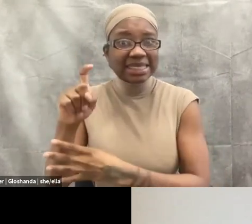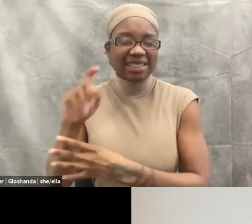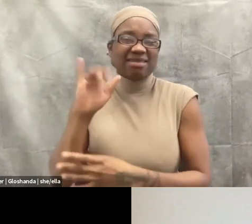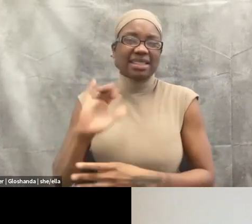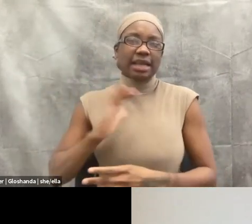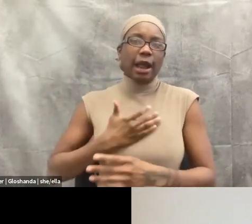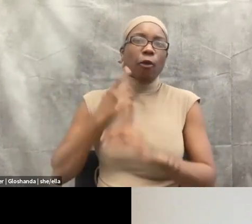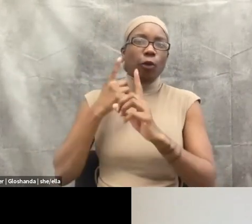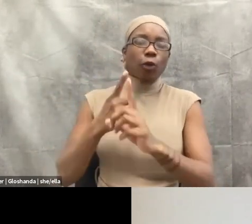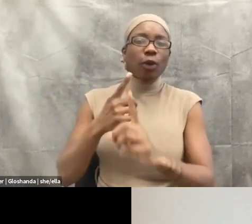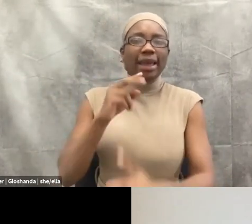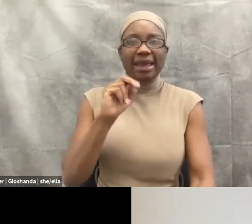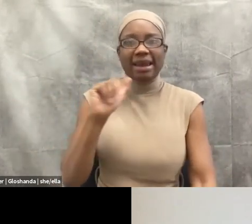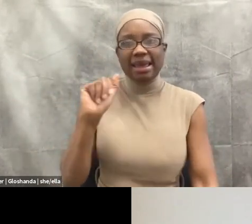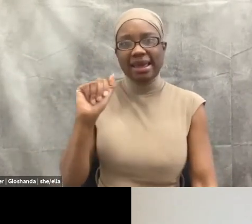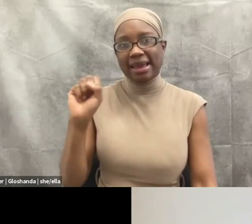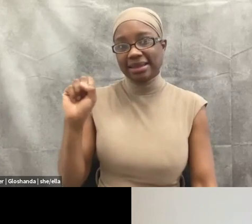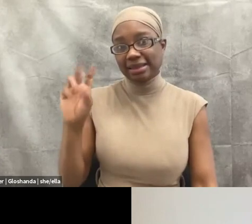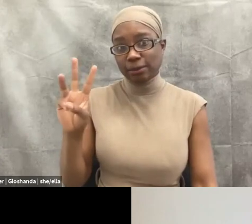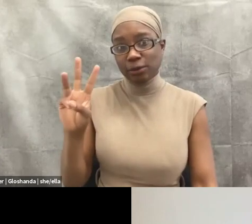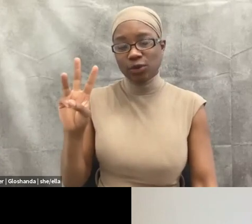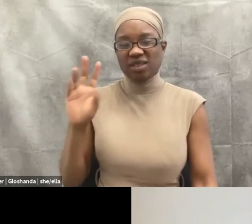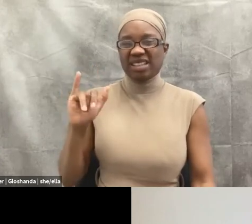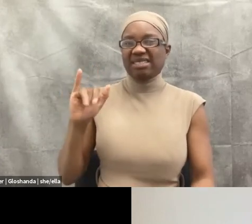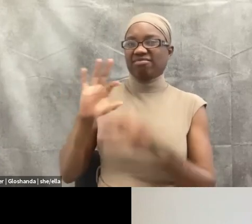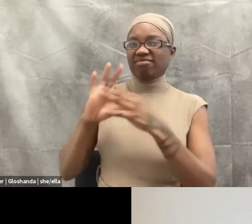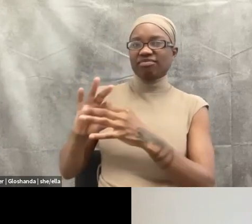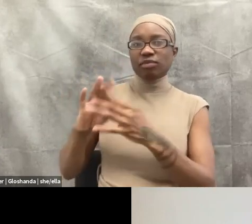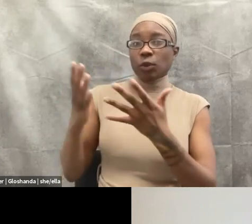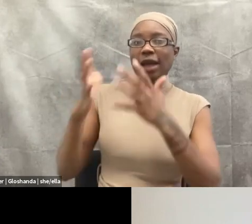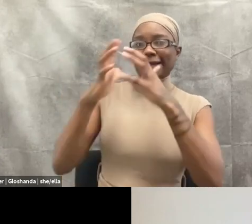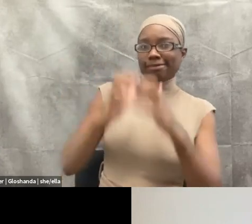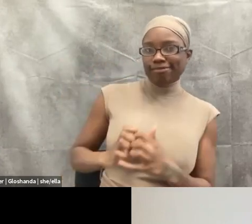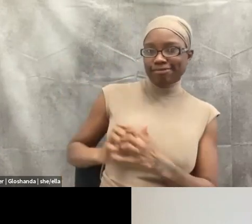abolition into care work, into caring fields. Thank you.